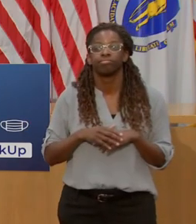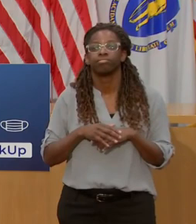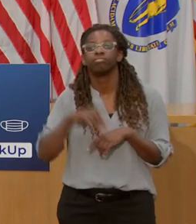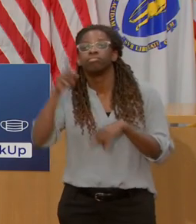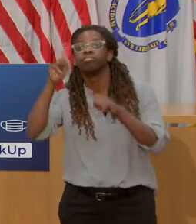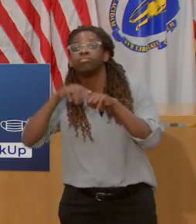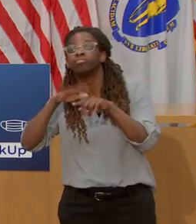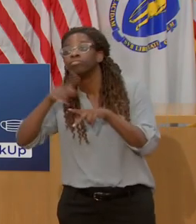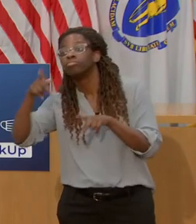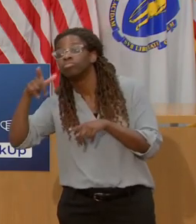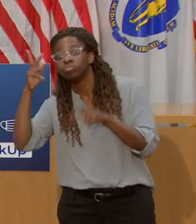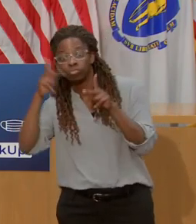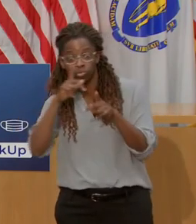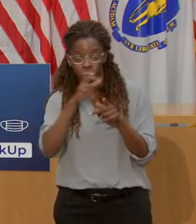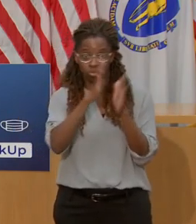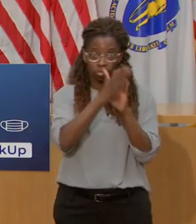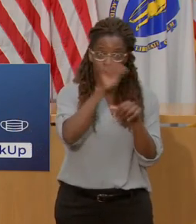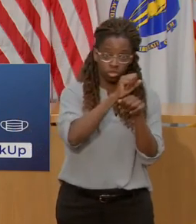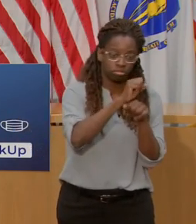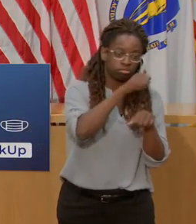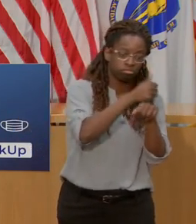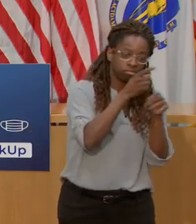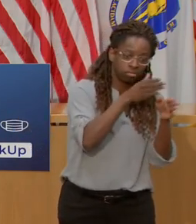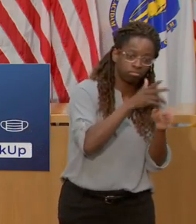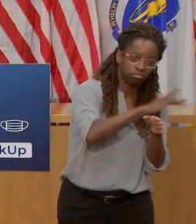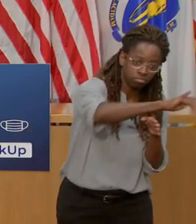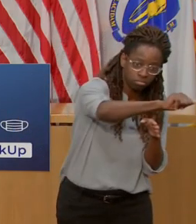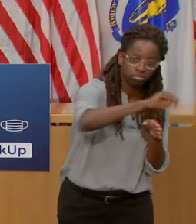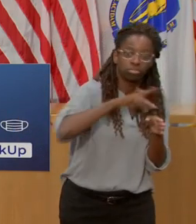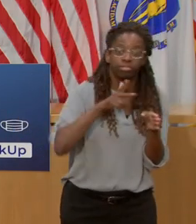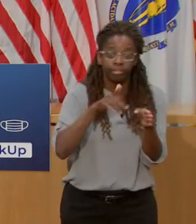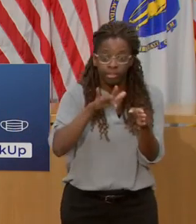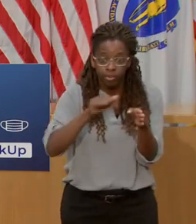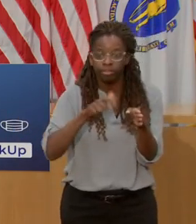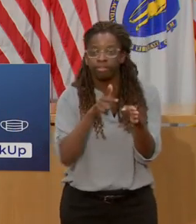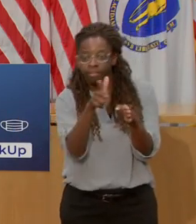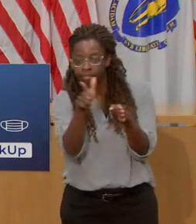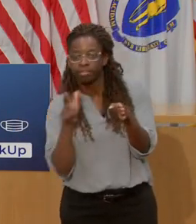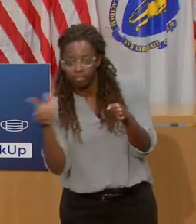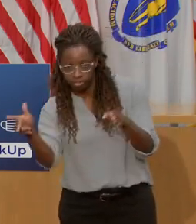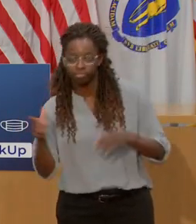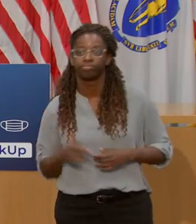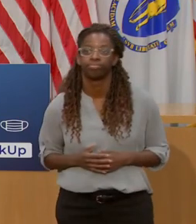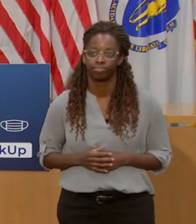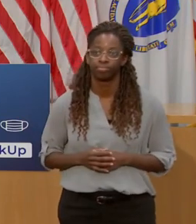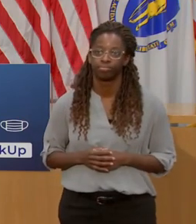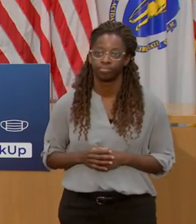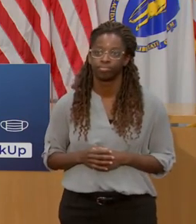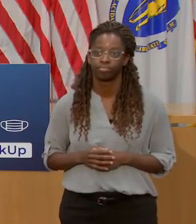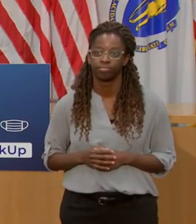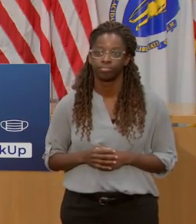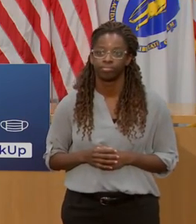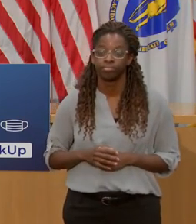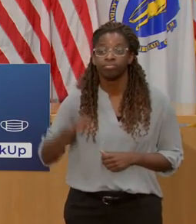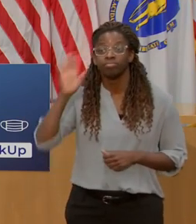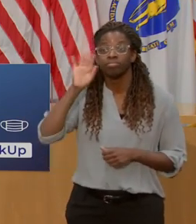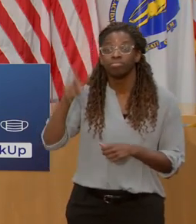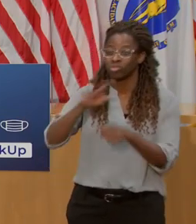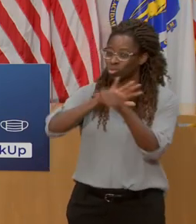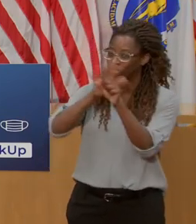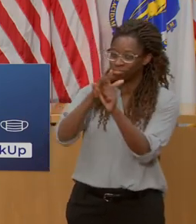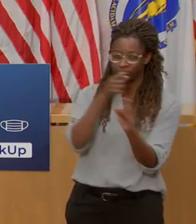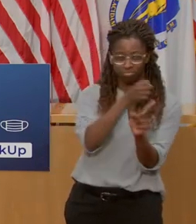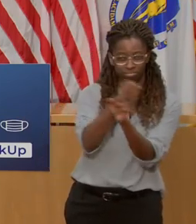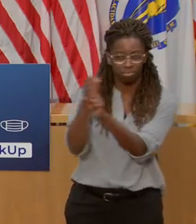COVID-19 has impacted crew availability for the state and for some cities and towns. MassDOT and cities and towns have changed their operating